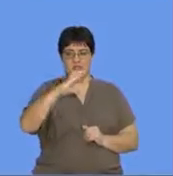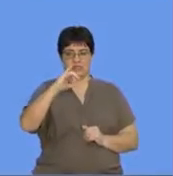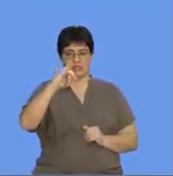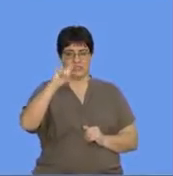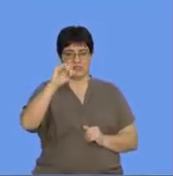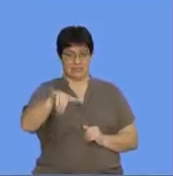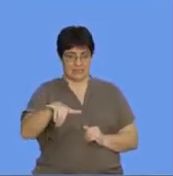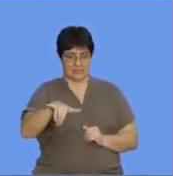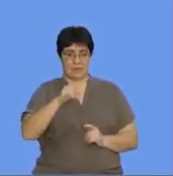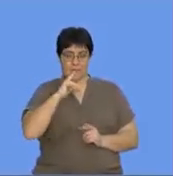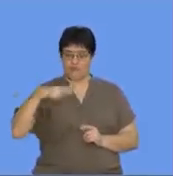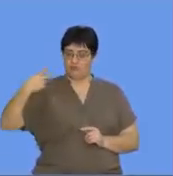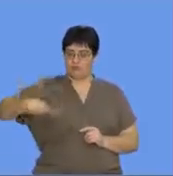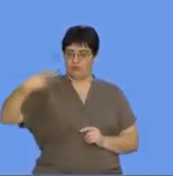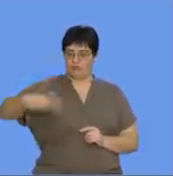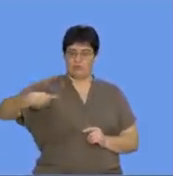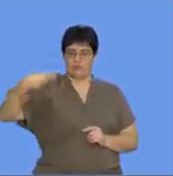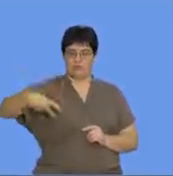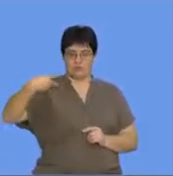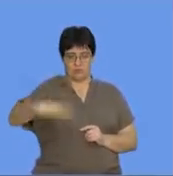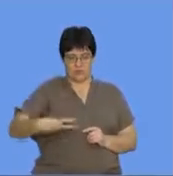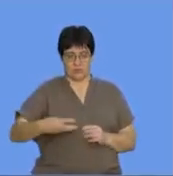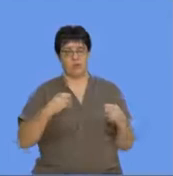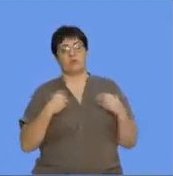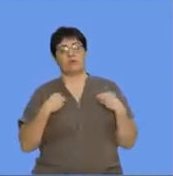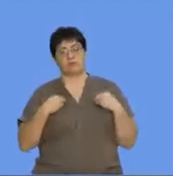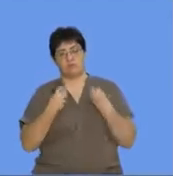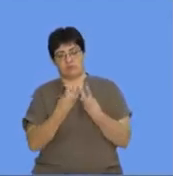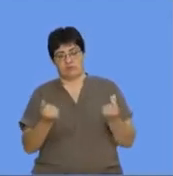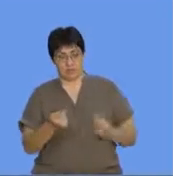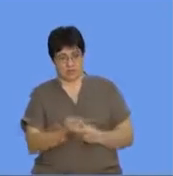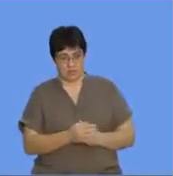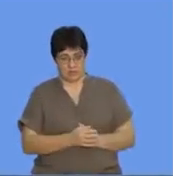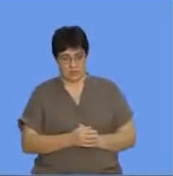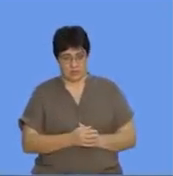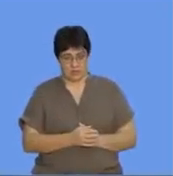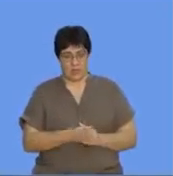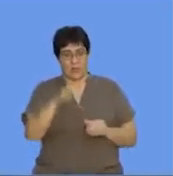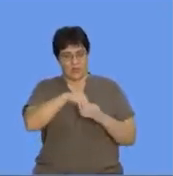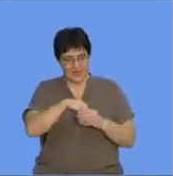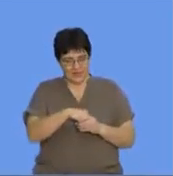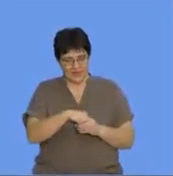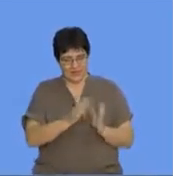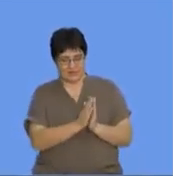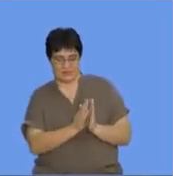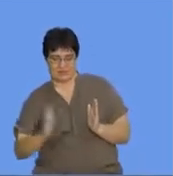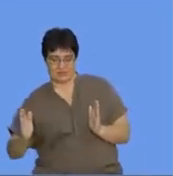the repeat in terms of the properties of materials within a period. The trend is repeated for every